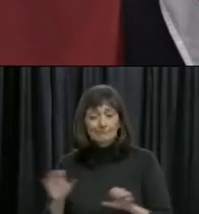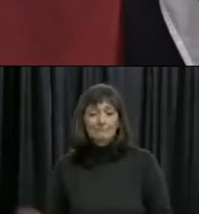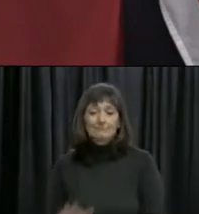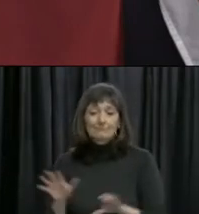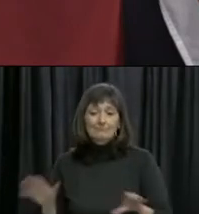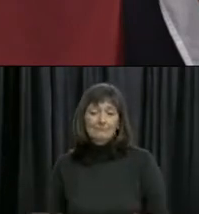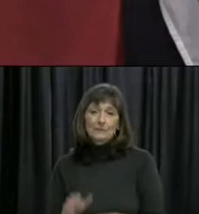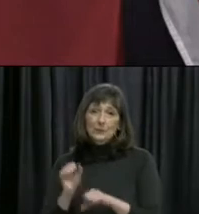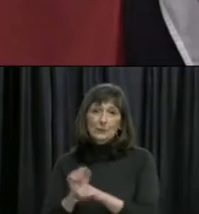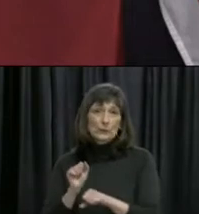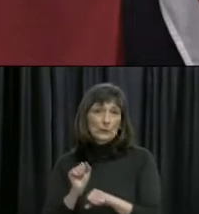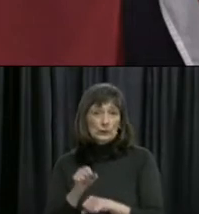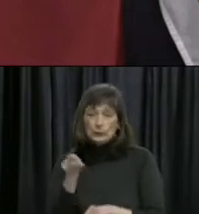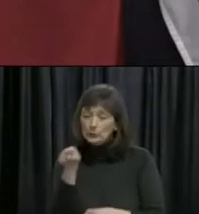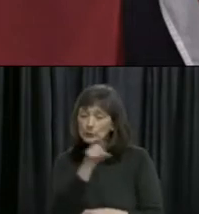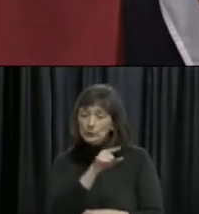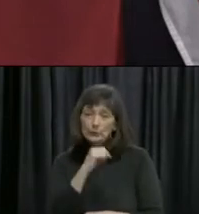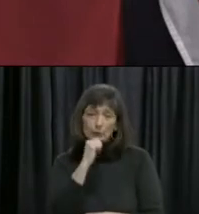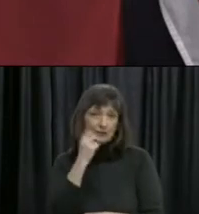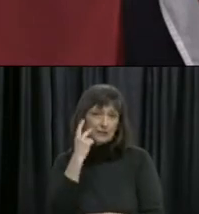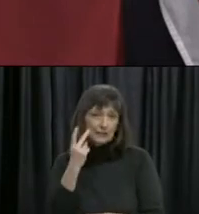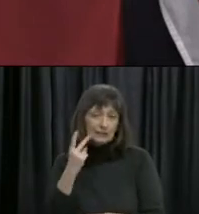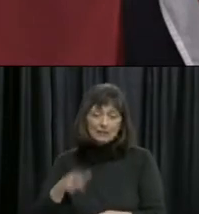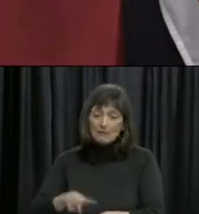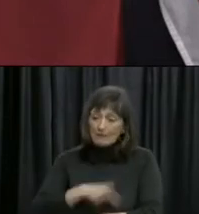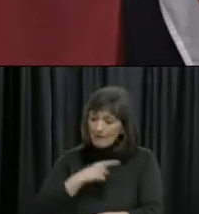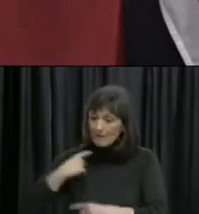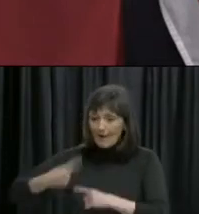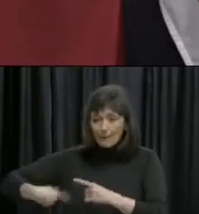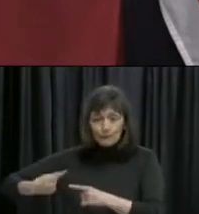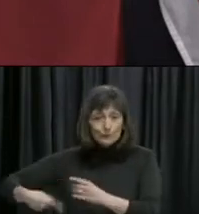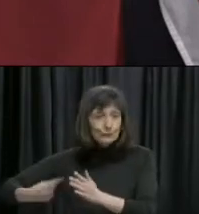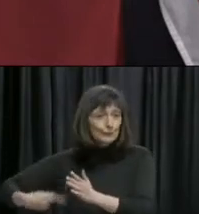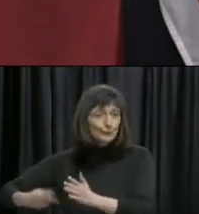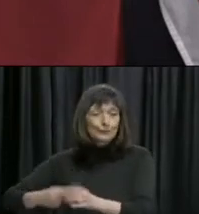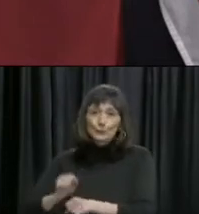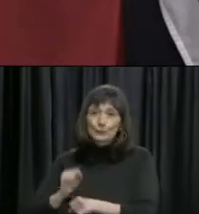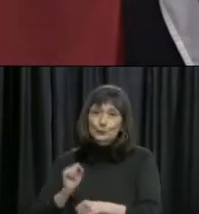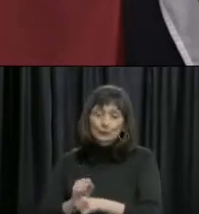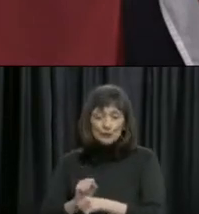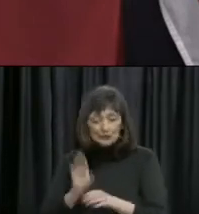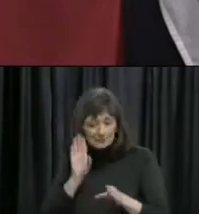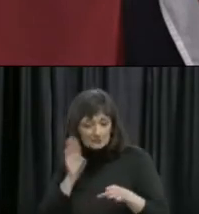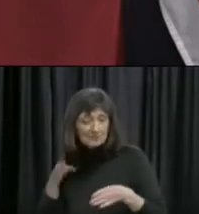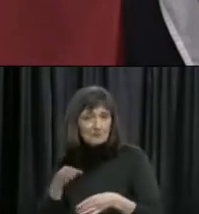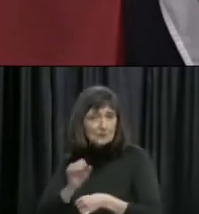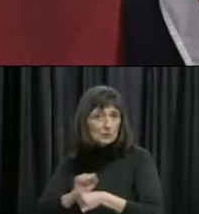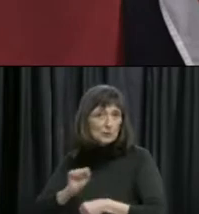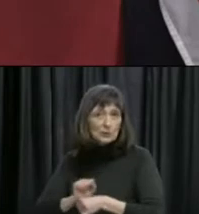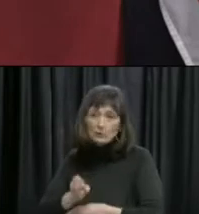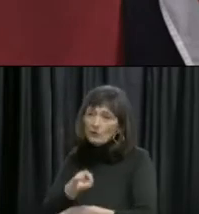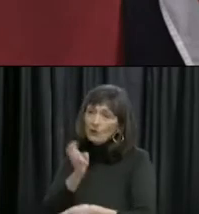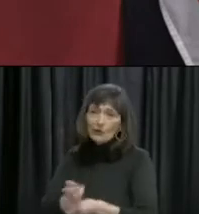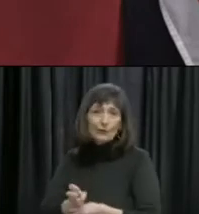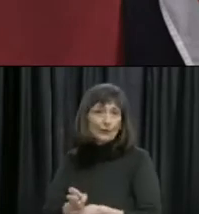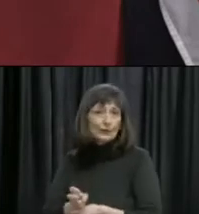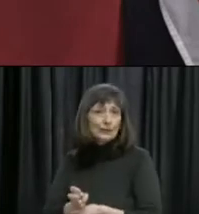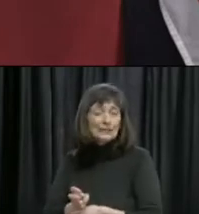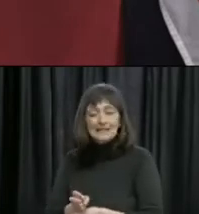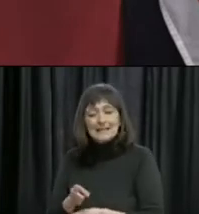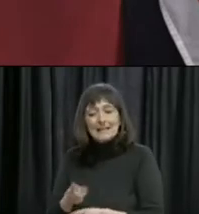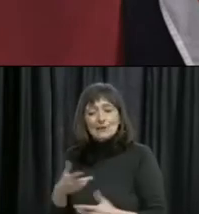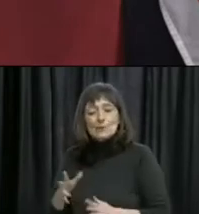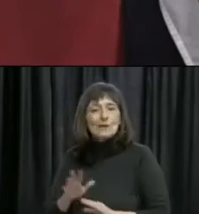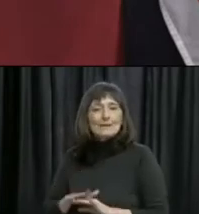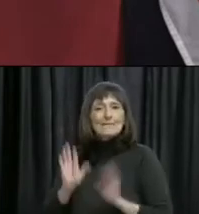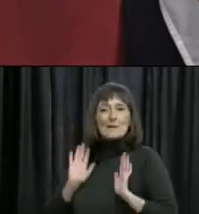goes on behind the scenes, a lot of long hours, a lot of dedication, and people that are extremely committed to the work that they do. They just do not want to